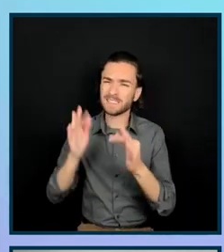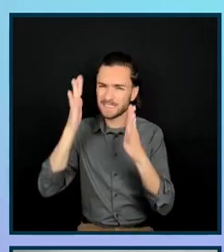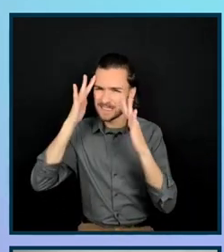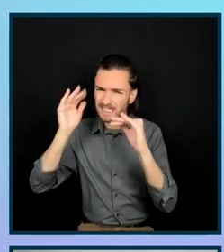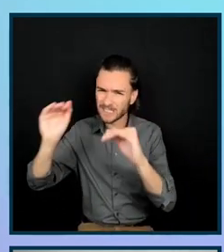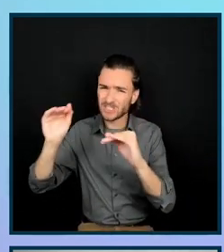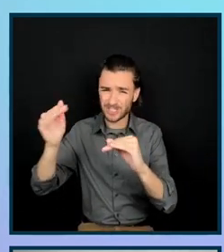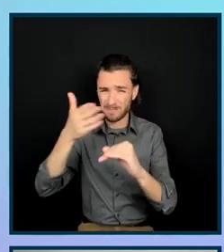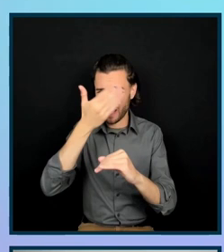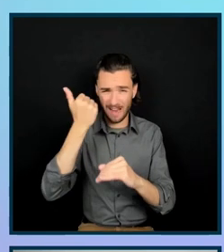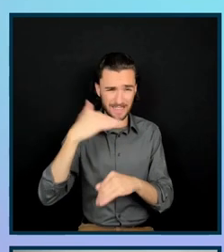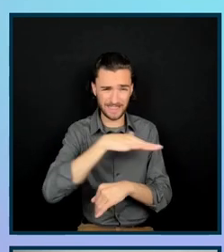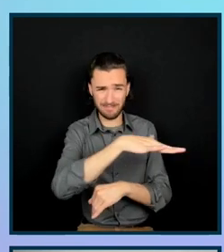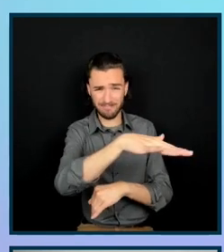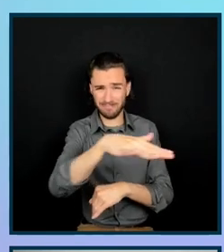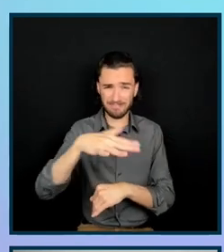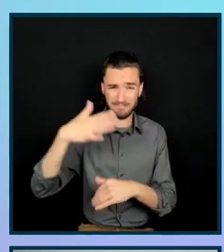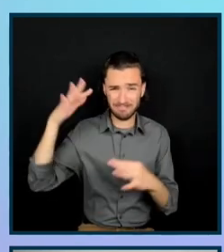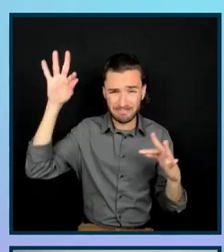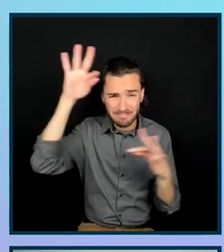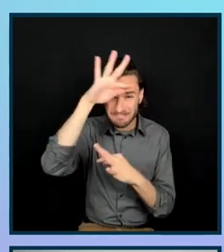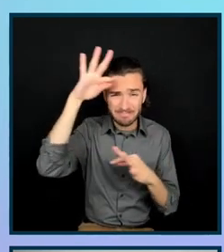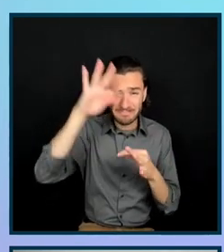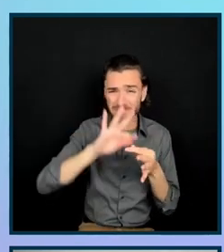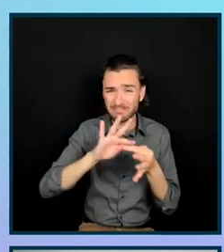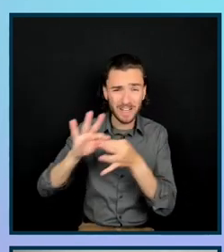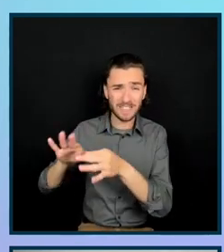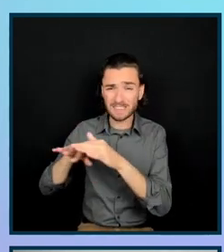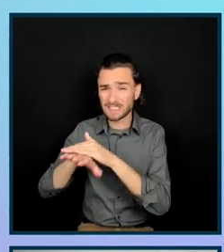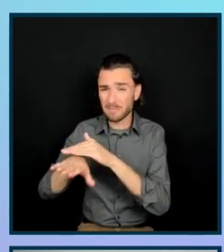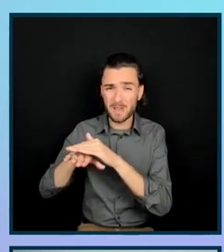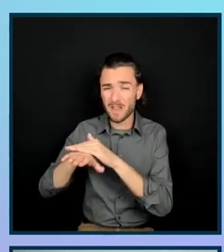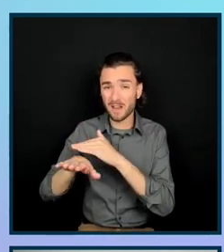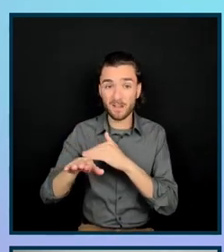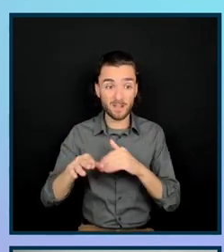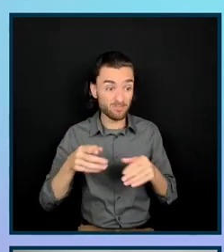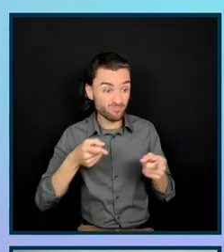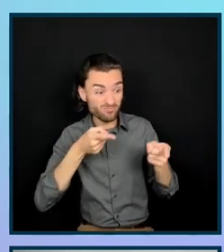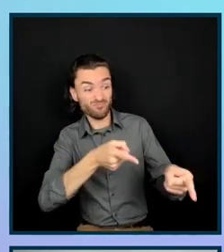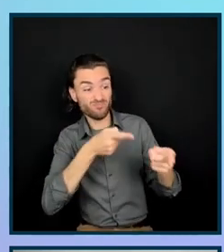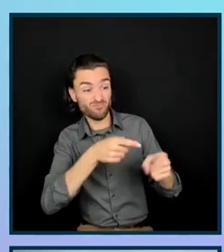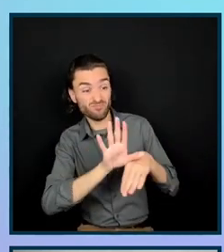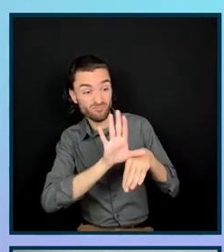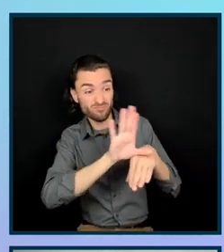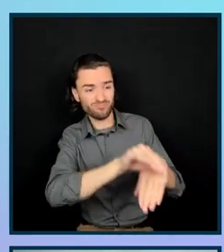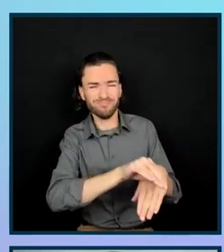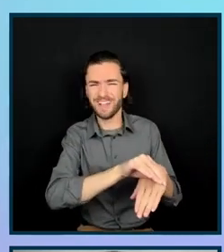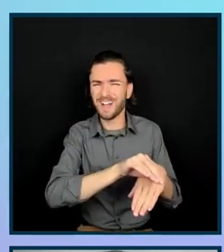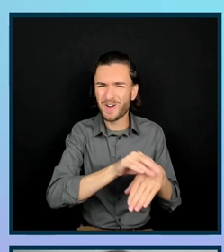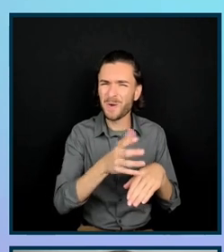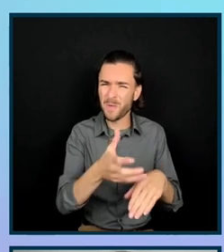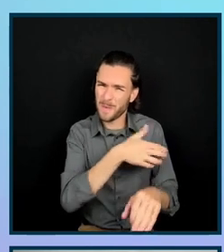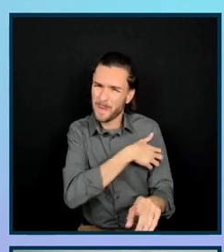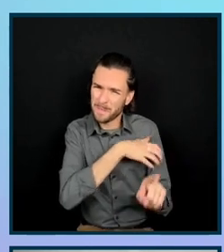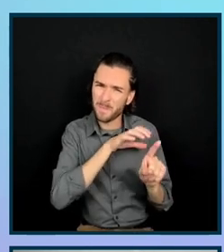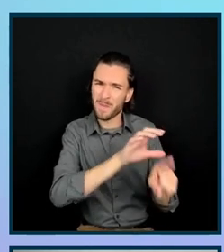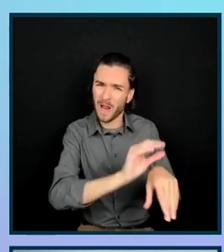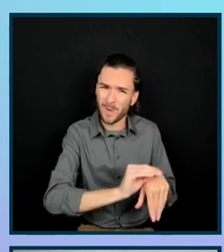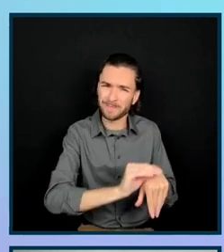time they've ever even heard of accessibility and we want to empower them. We don't want to make them feel shame that they didn't know what they didn't know.